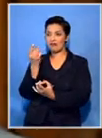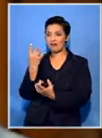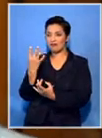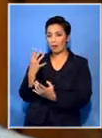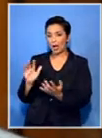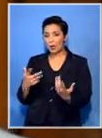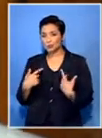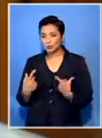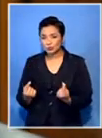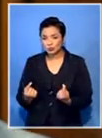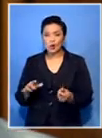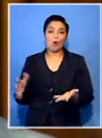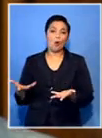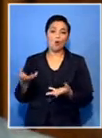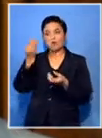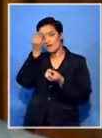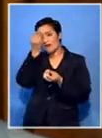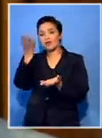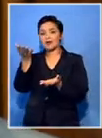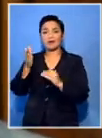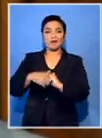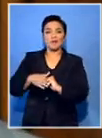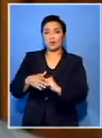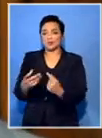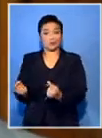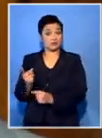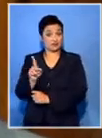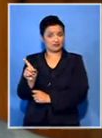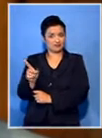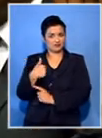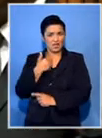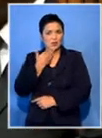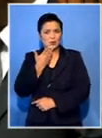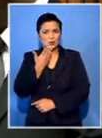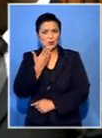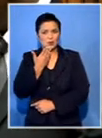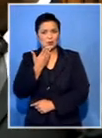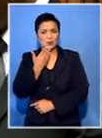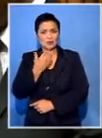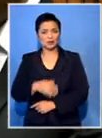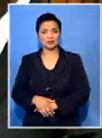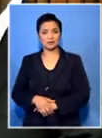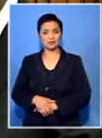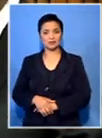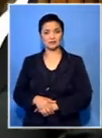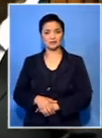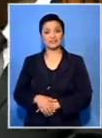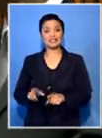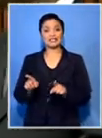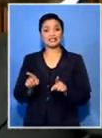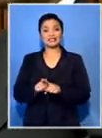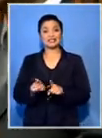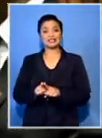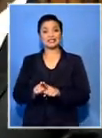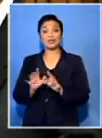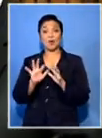or conferring information to you, their names and all that. Who am I? Who has too much food? And in such